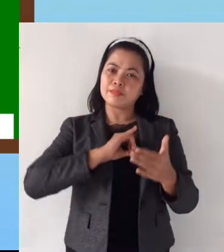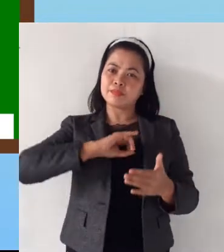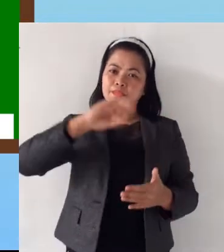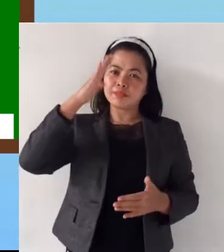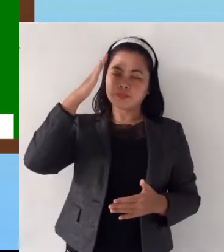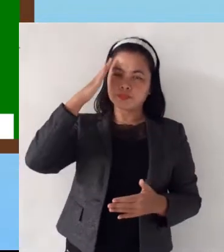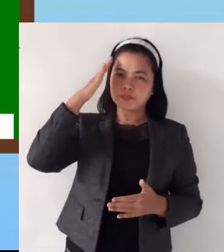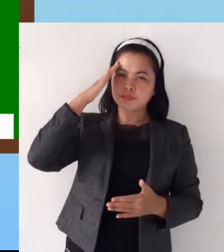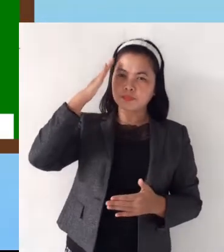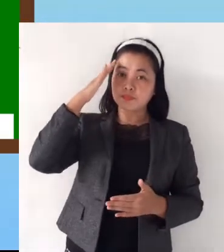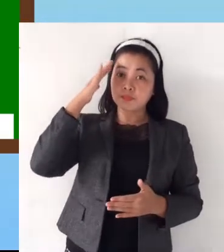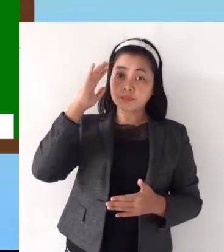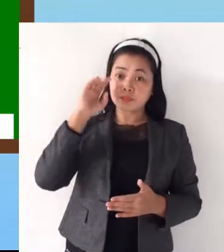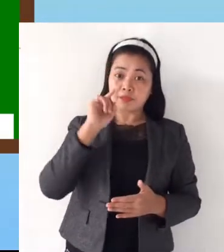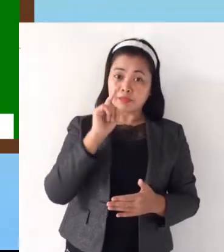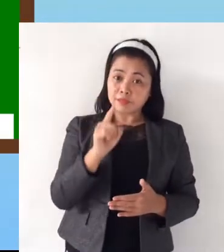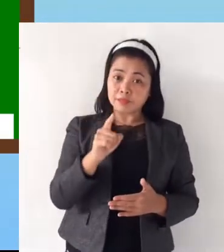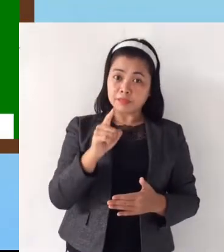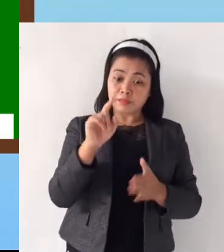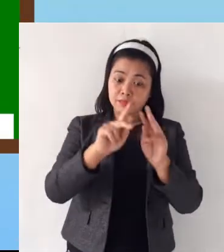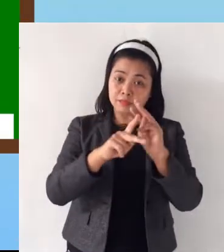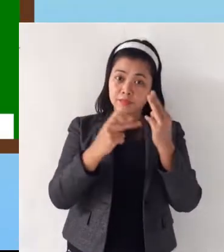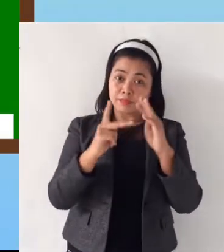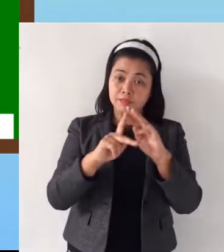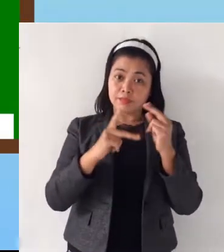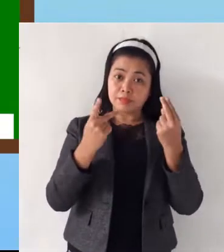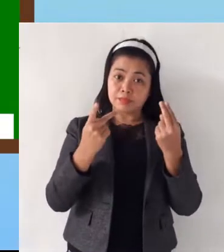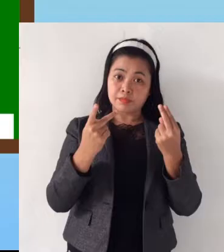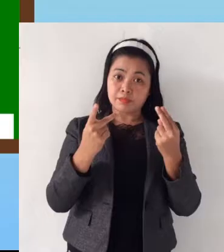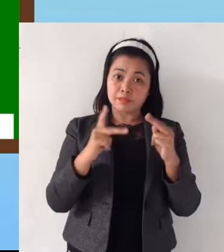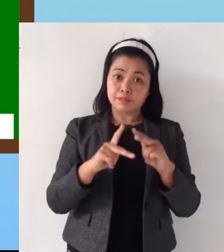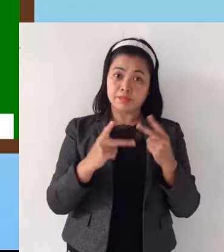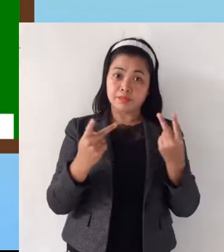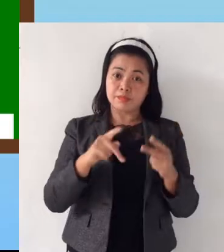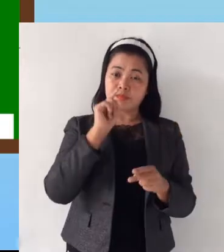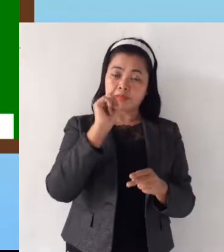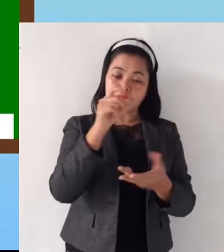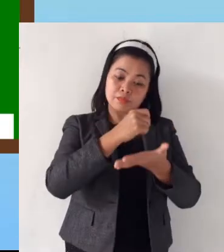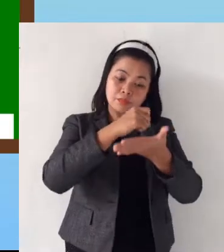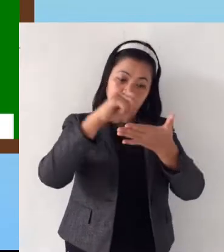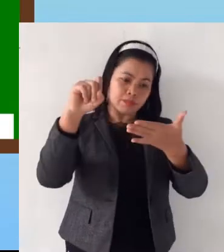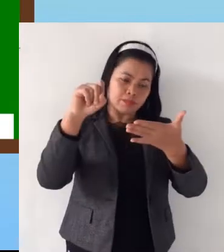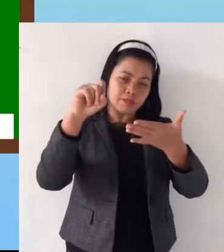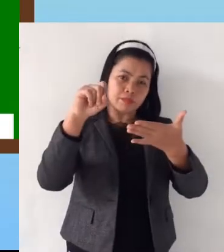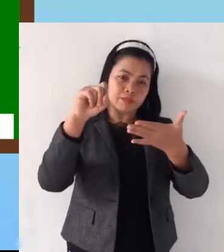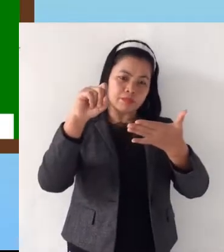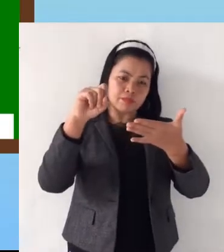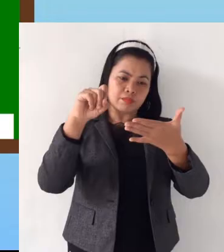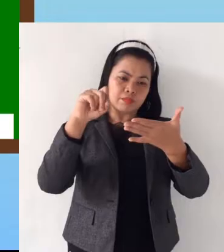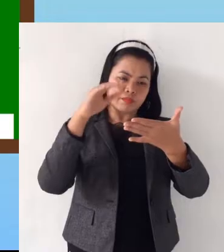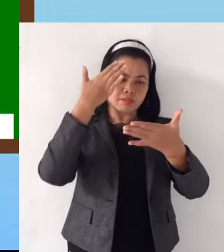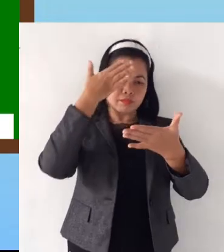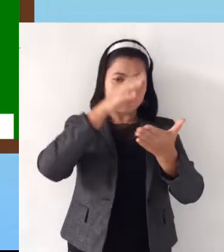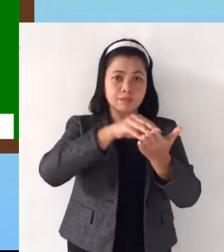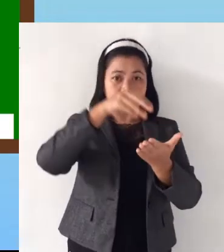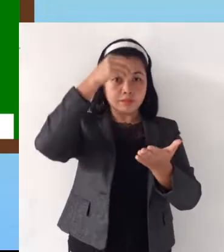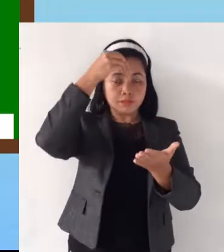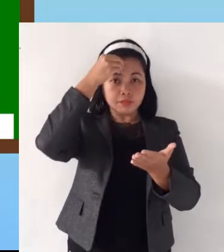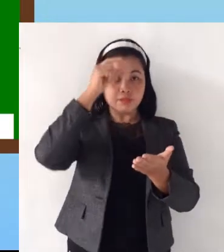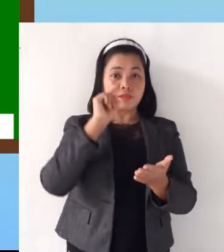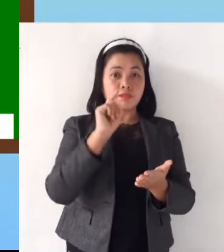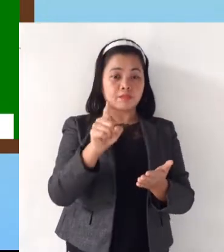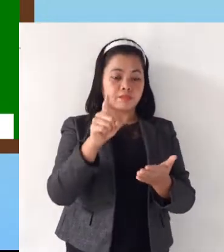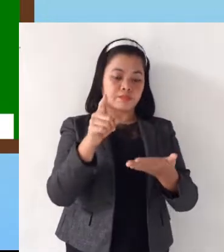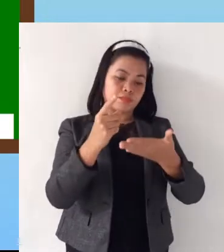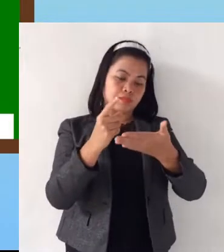On what I know page, you are going to check what you already know about the lesson you are going